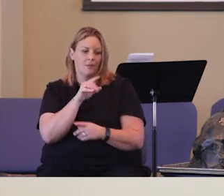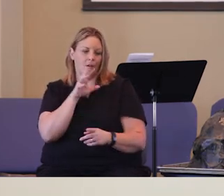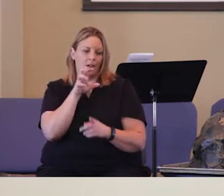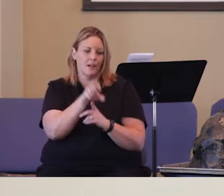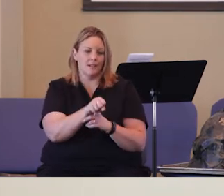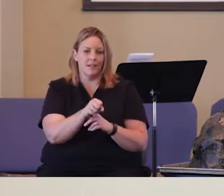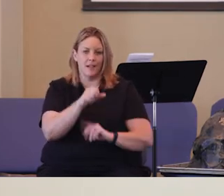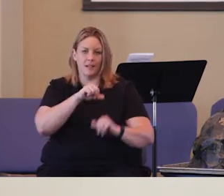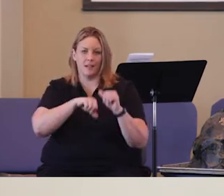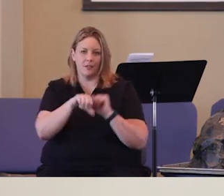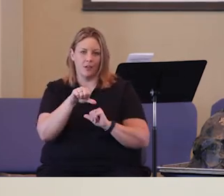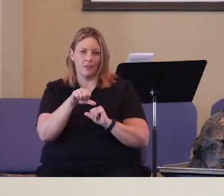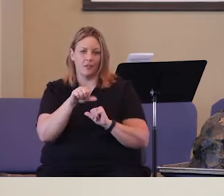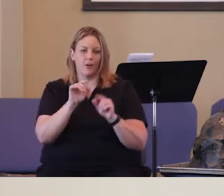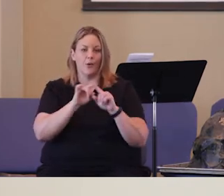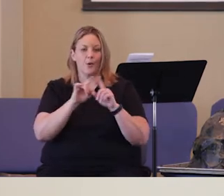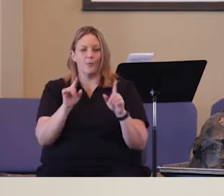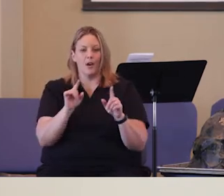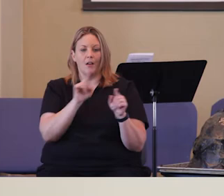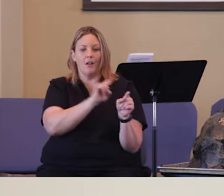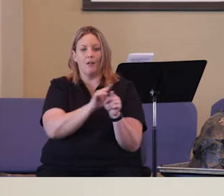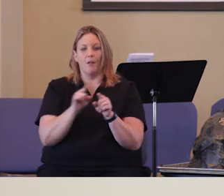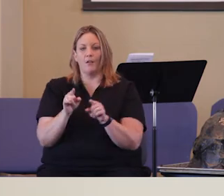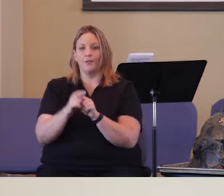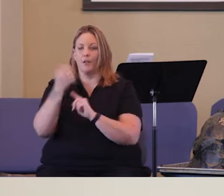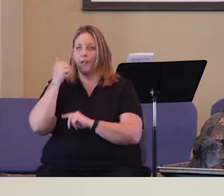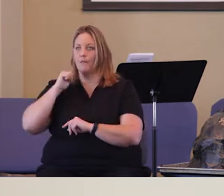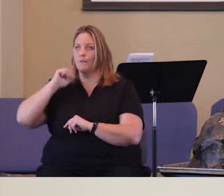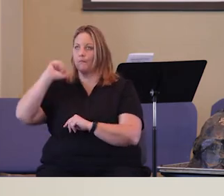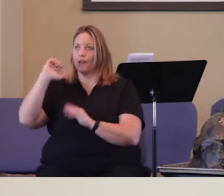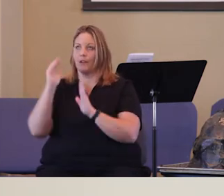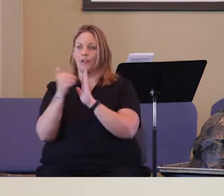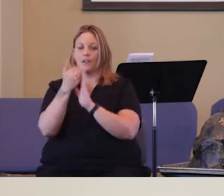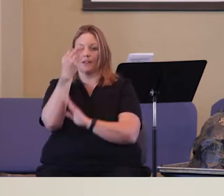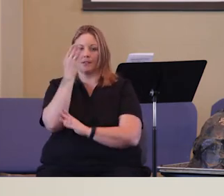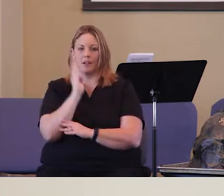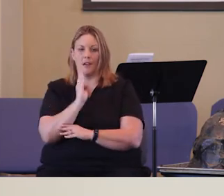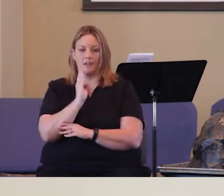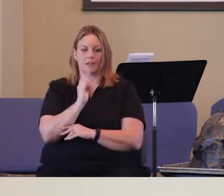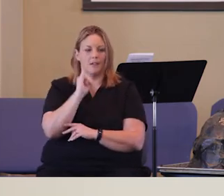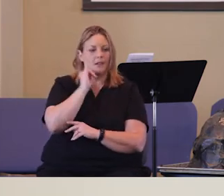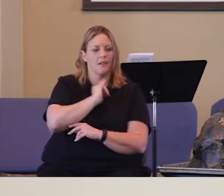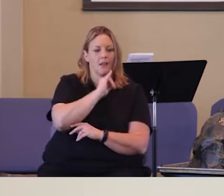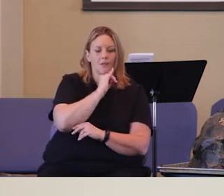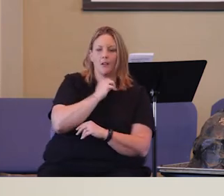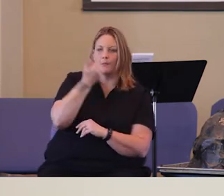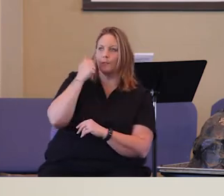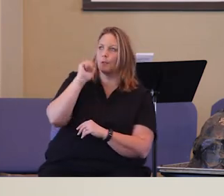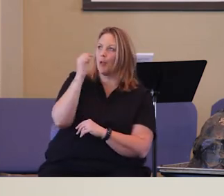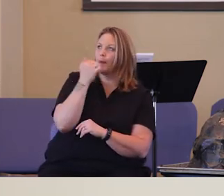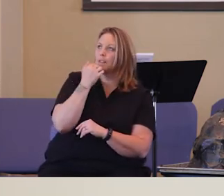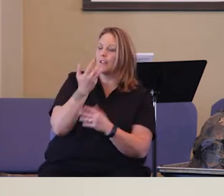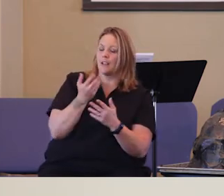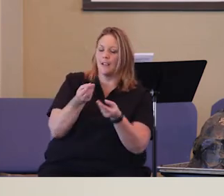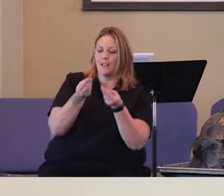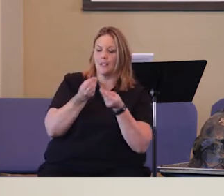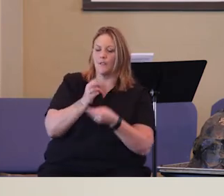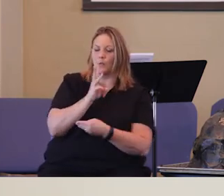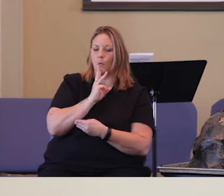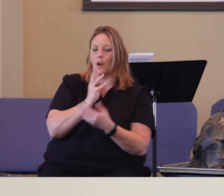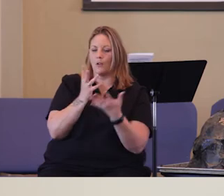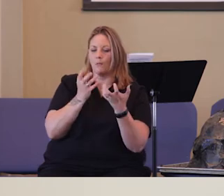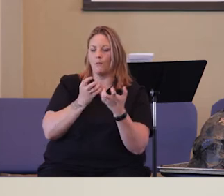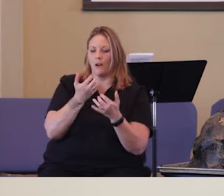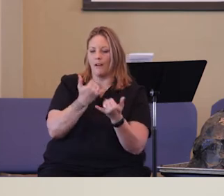They were attacking each other, but they were doing the same thing and rebelling against God. Israel was rebelling against God, saying, give us